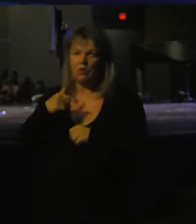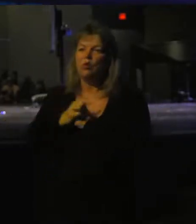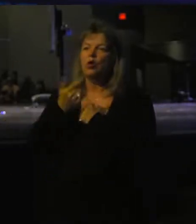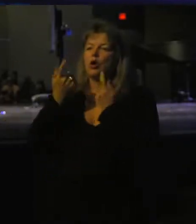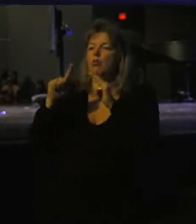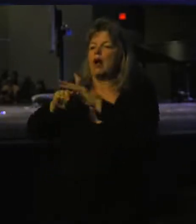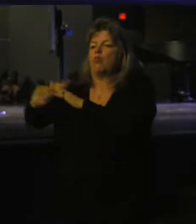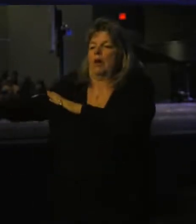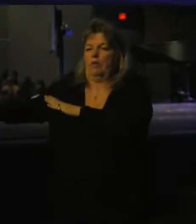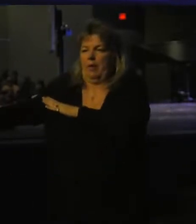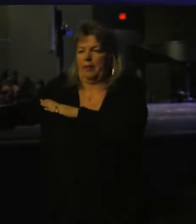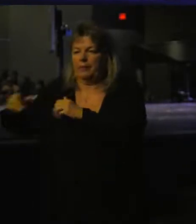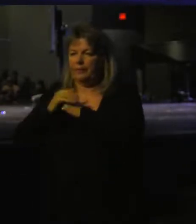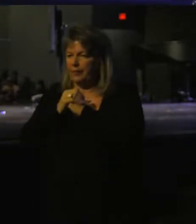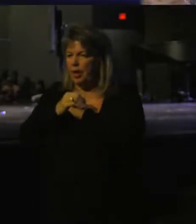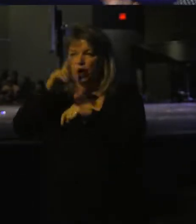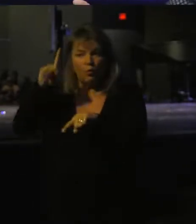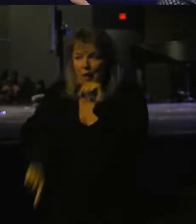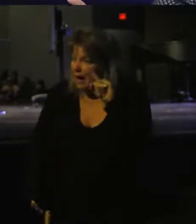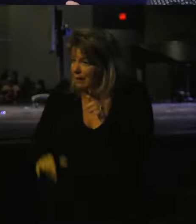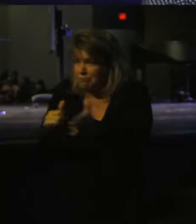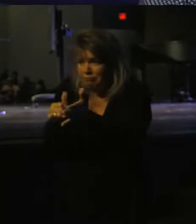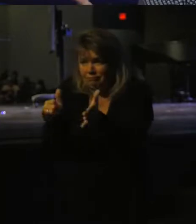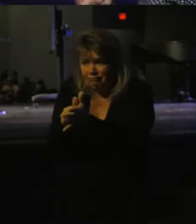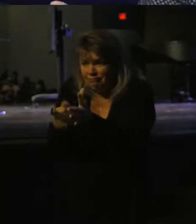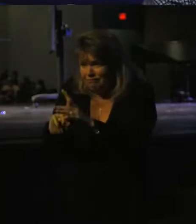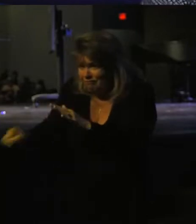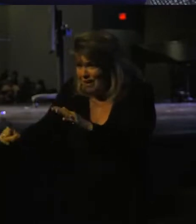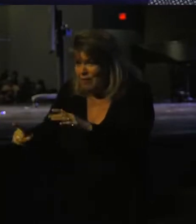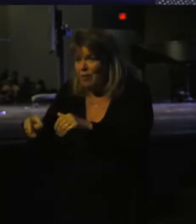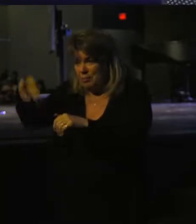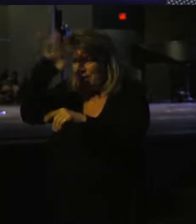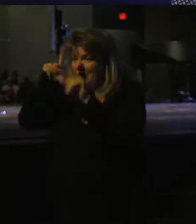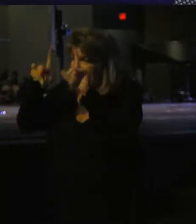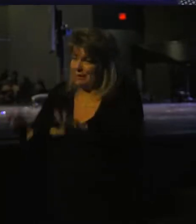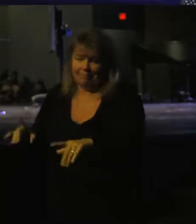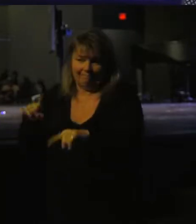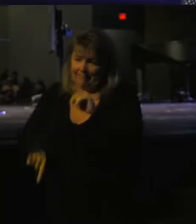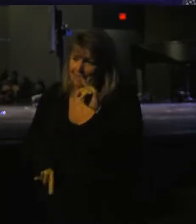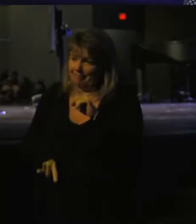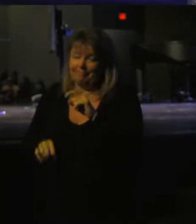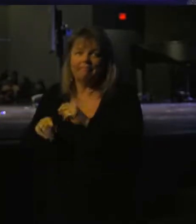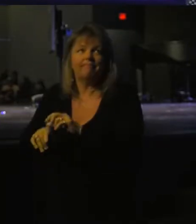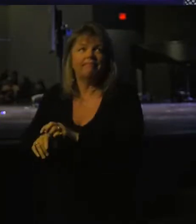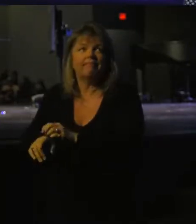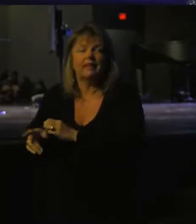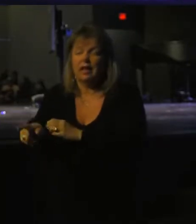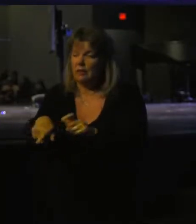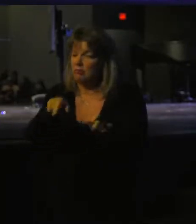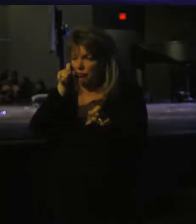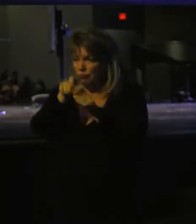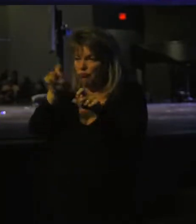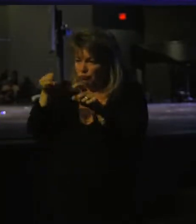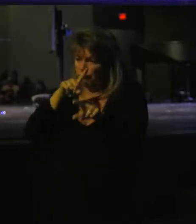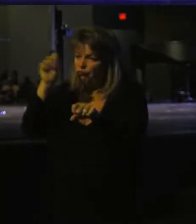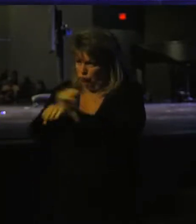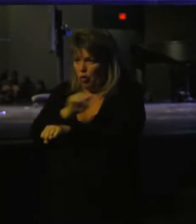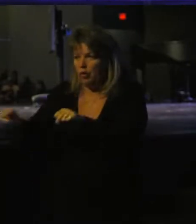run from it. Guys, you cannot run from the test from God. There's certainty to it.